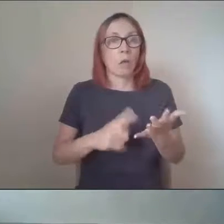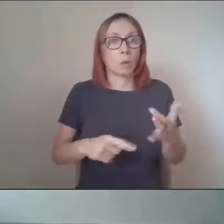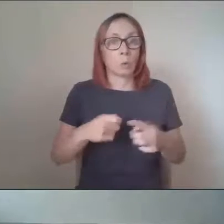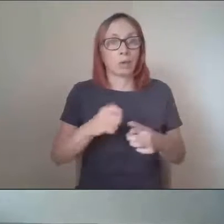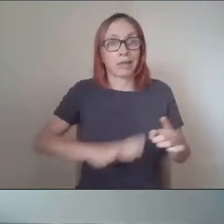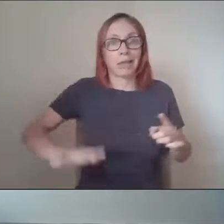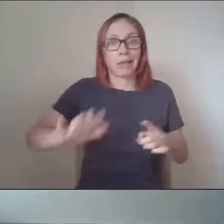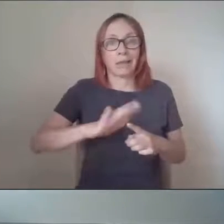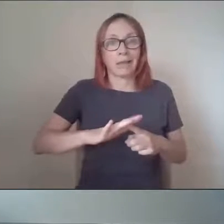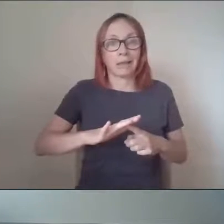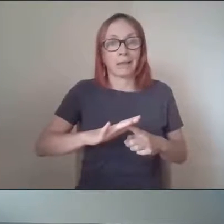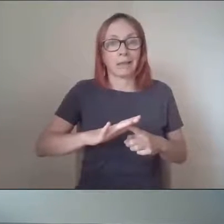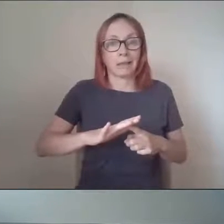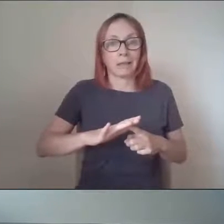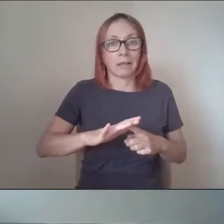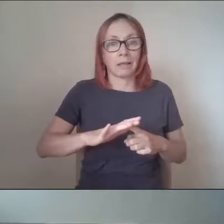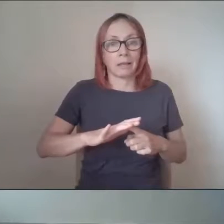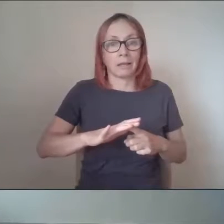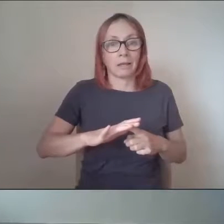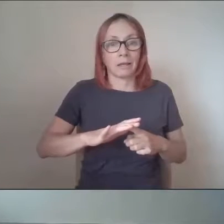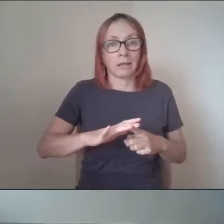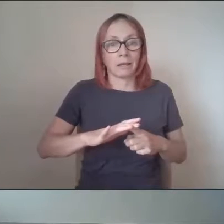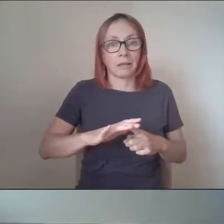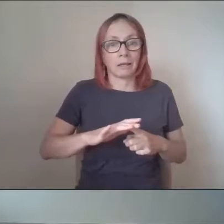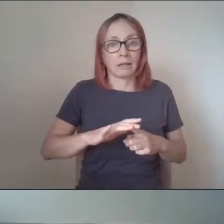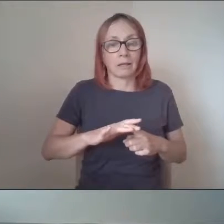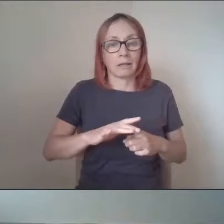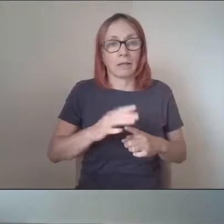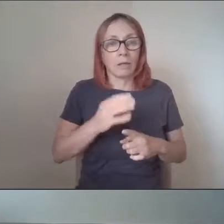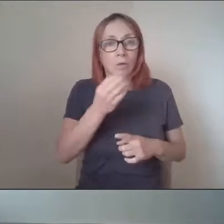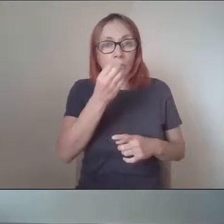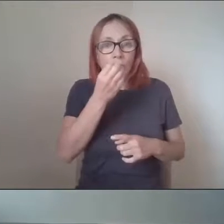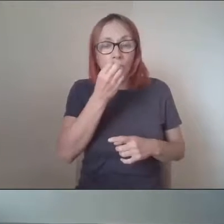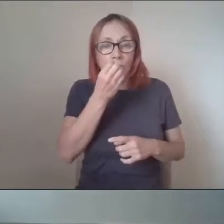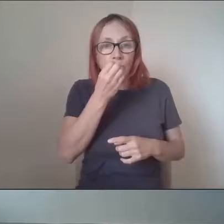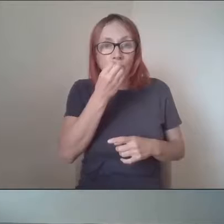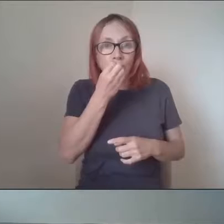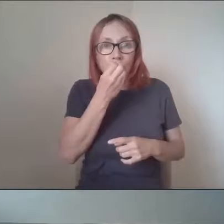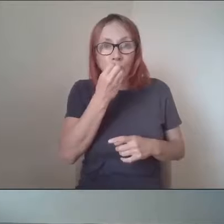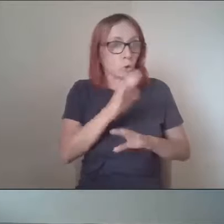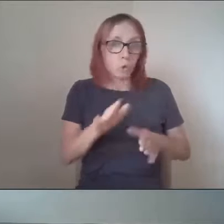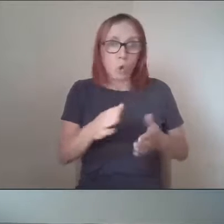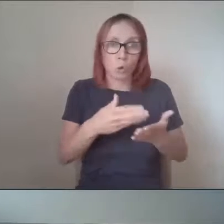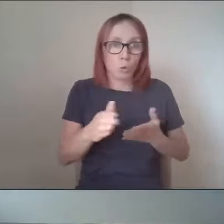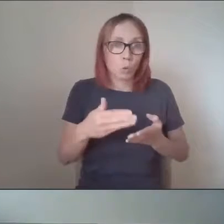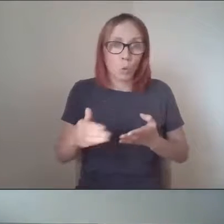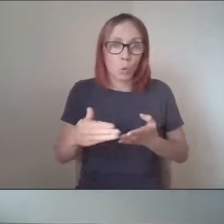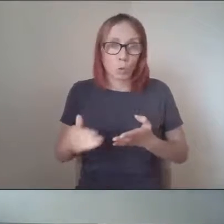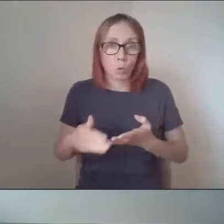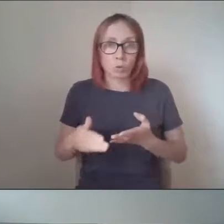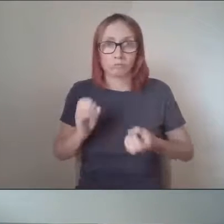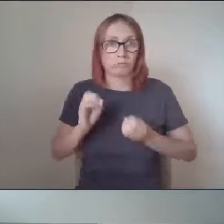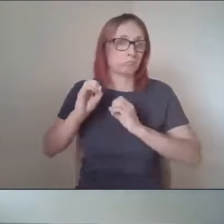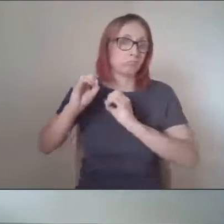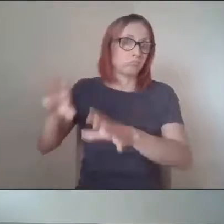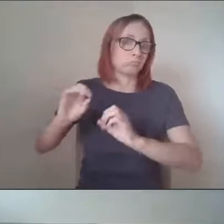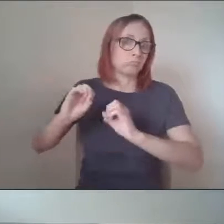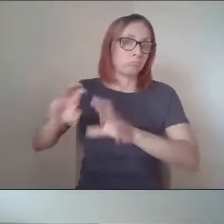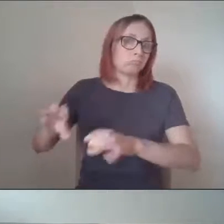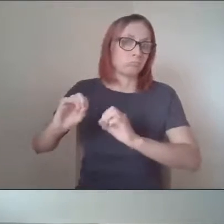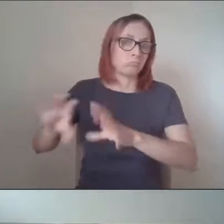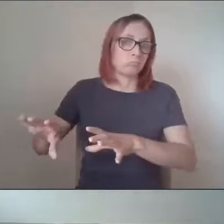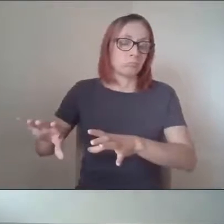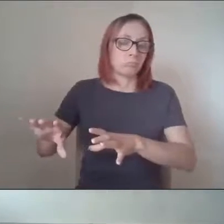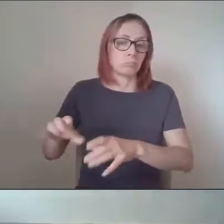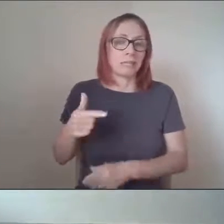.6 million tons of household food was put to landfill and 70% of that